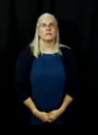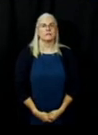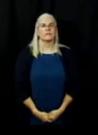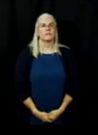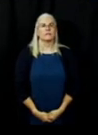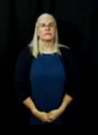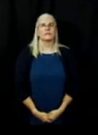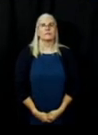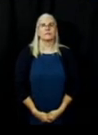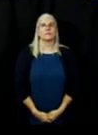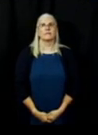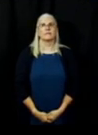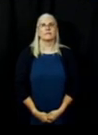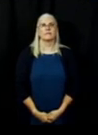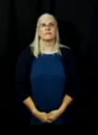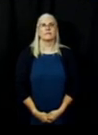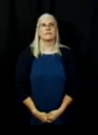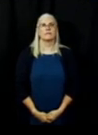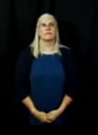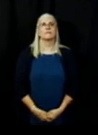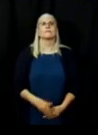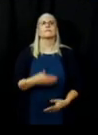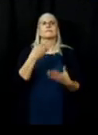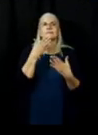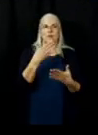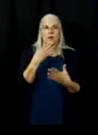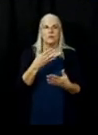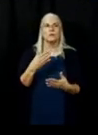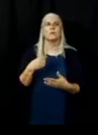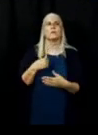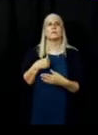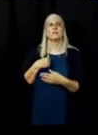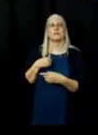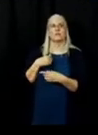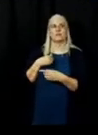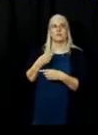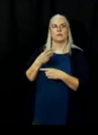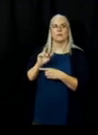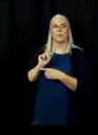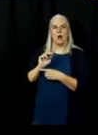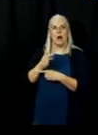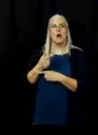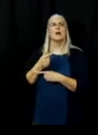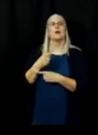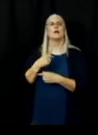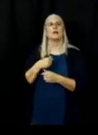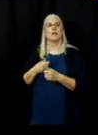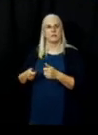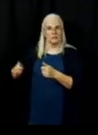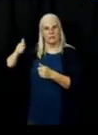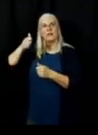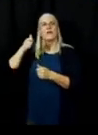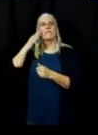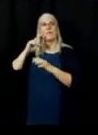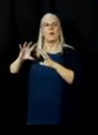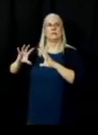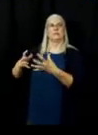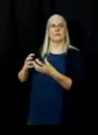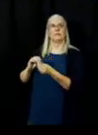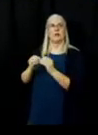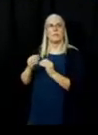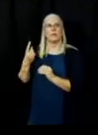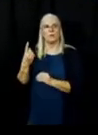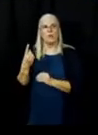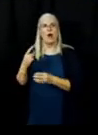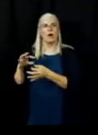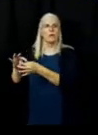Good evening. My name is George Wong and I serve as the Deputy Incident Commander for CAL FIRE Incident Management Team 1 and Unified Incident Commander with the Forest